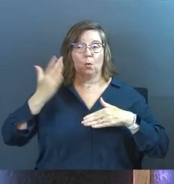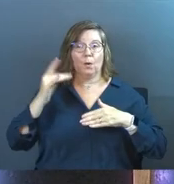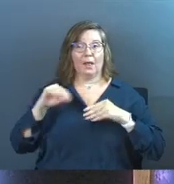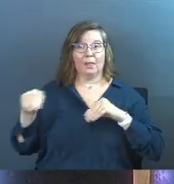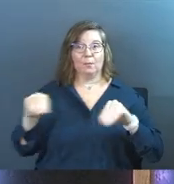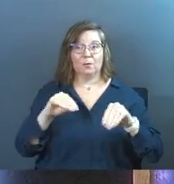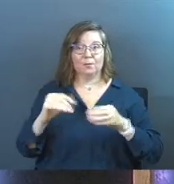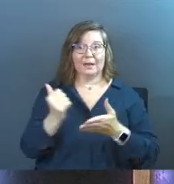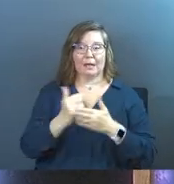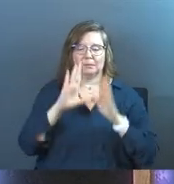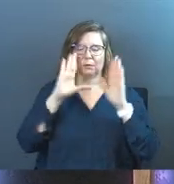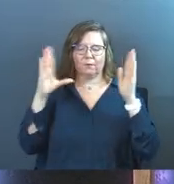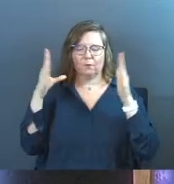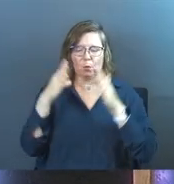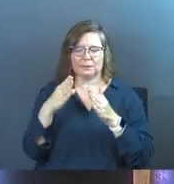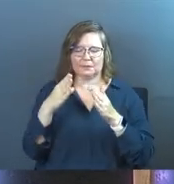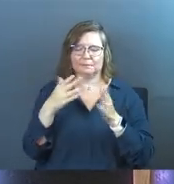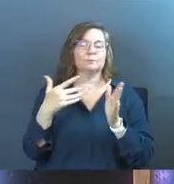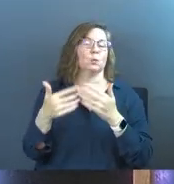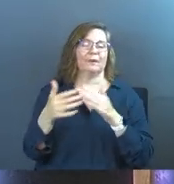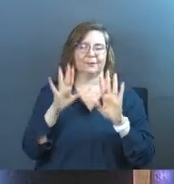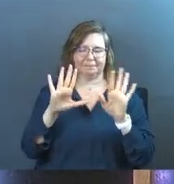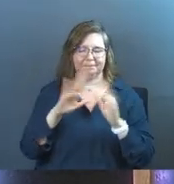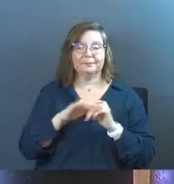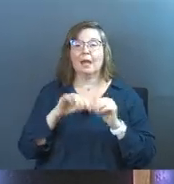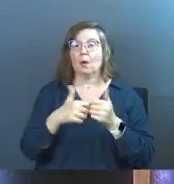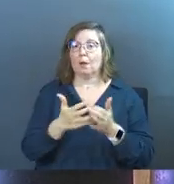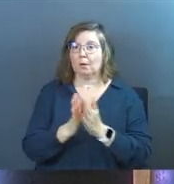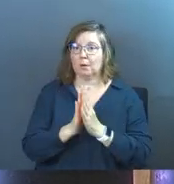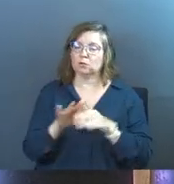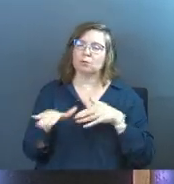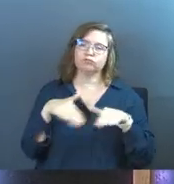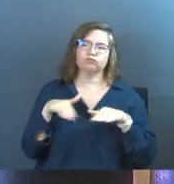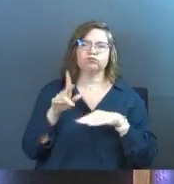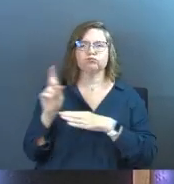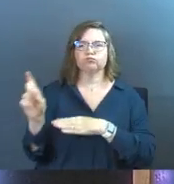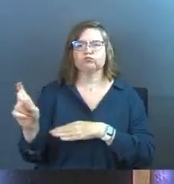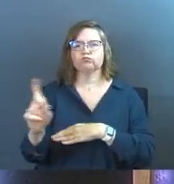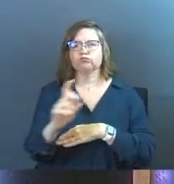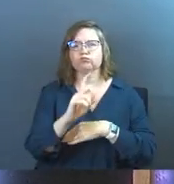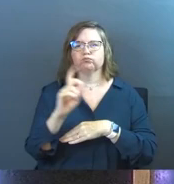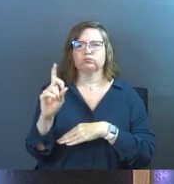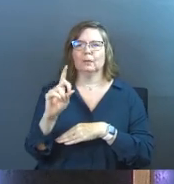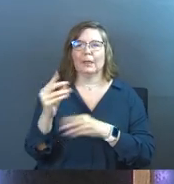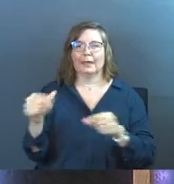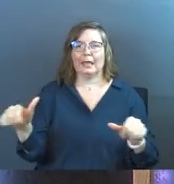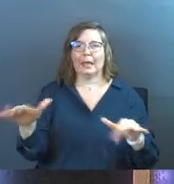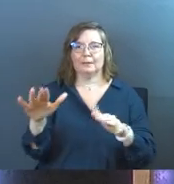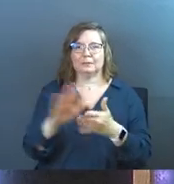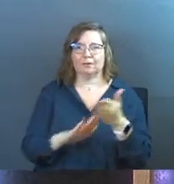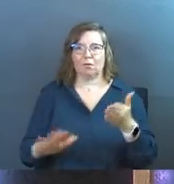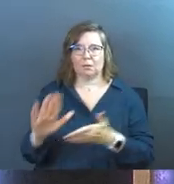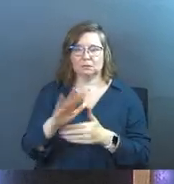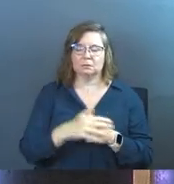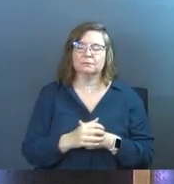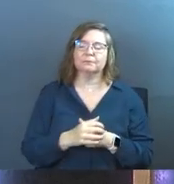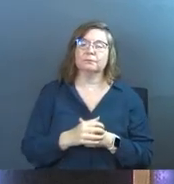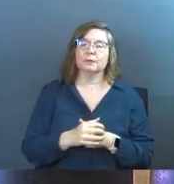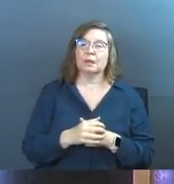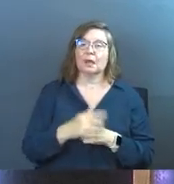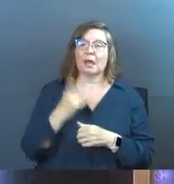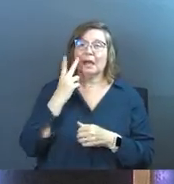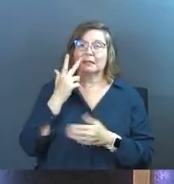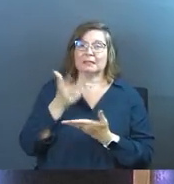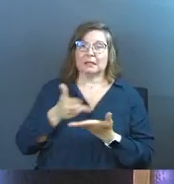me focus somehow. So whatever. So that's how I pray. I'm walking all around my college campus and I go through a, there's a